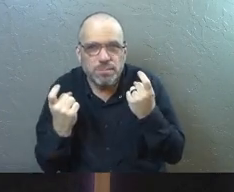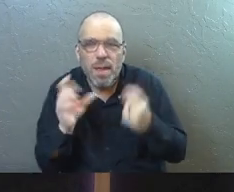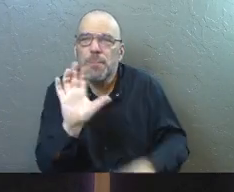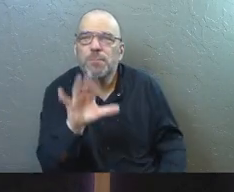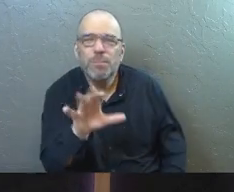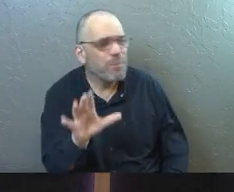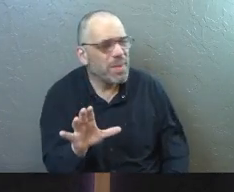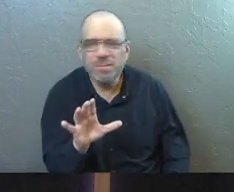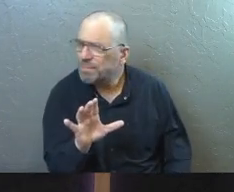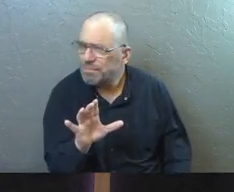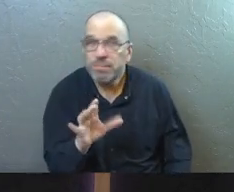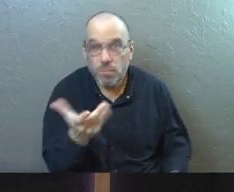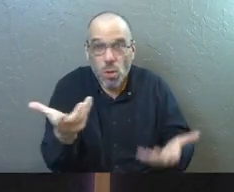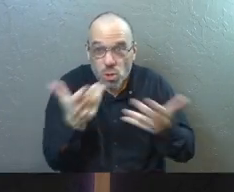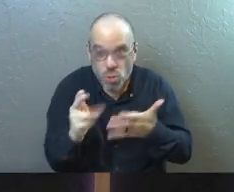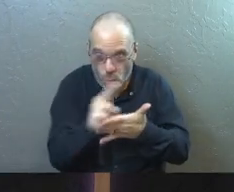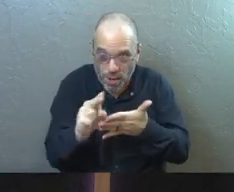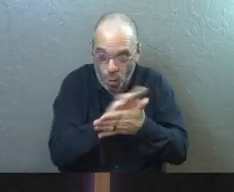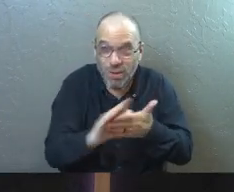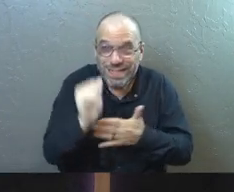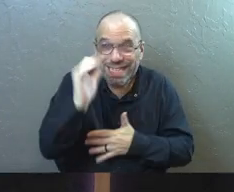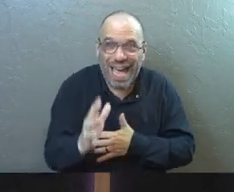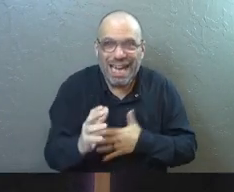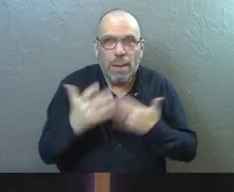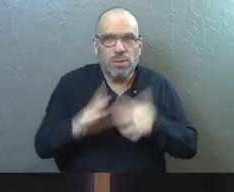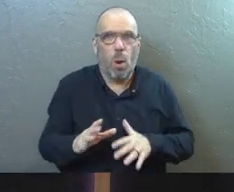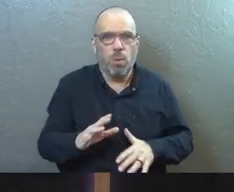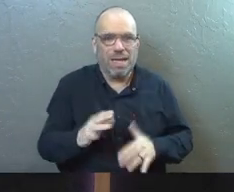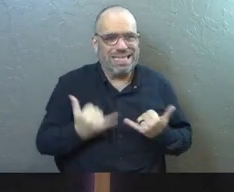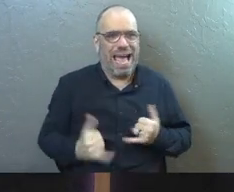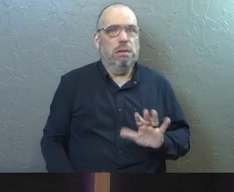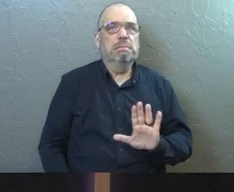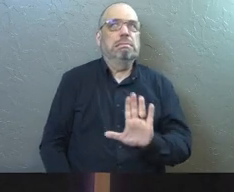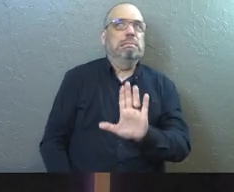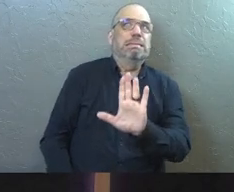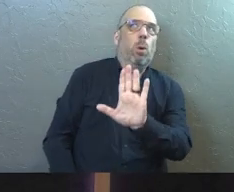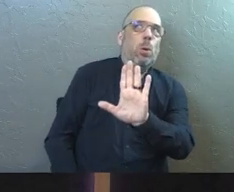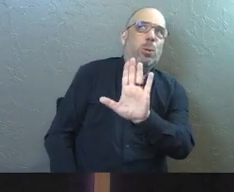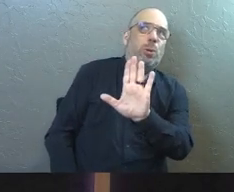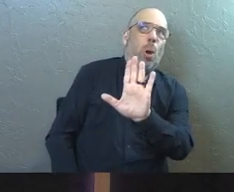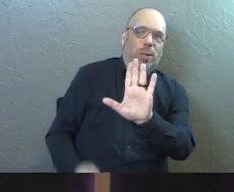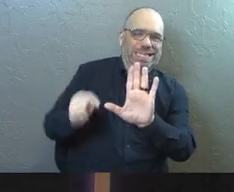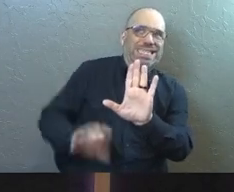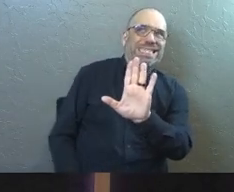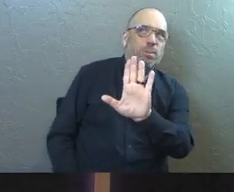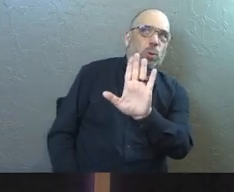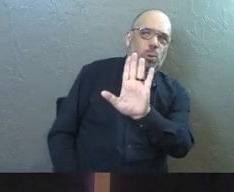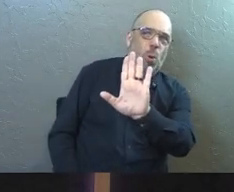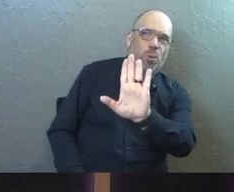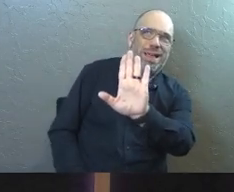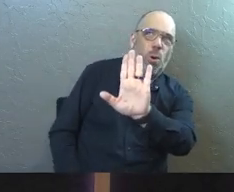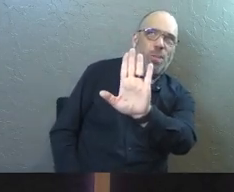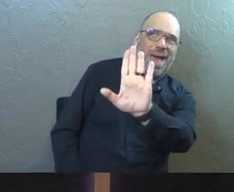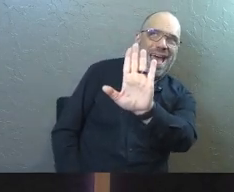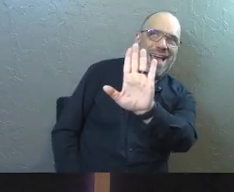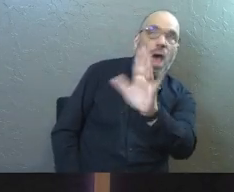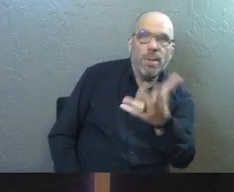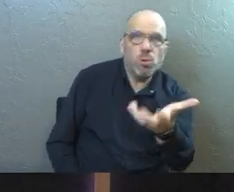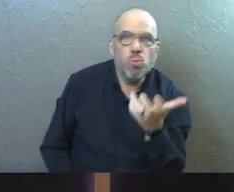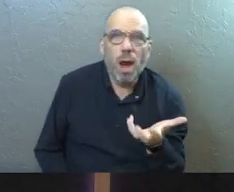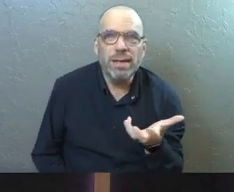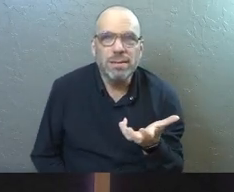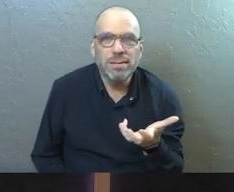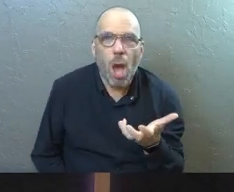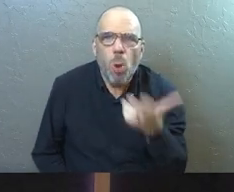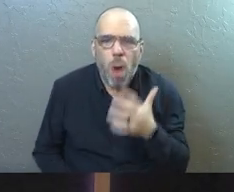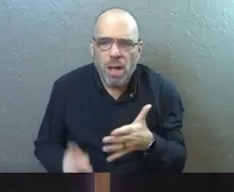See, we want the holiness of God. We just don't want it right now and right here. But we want it.